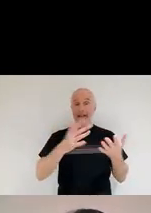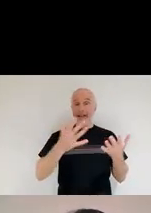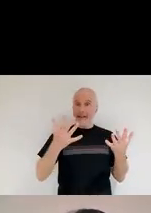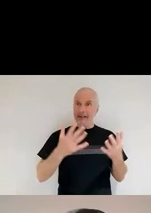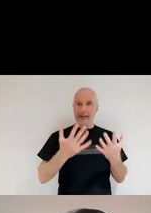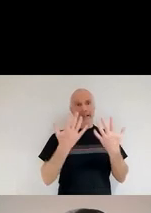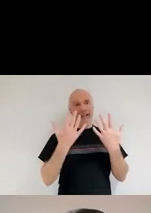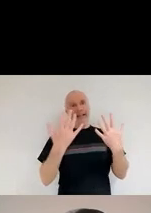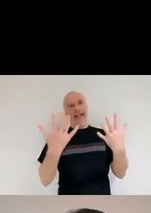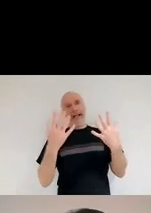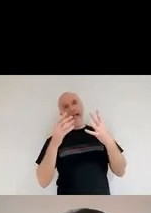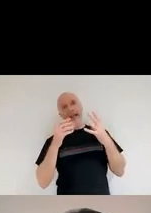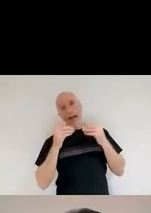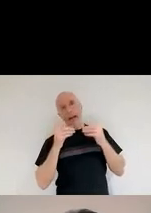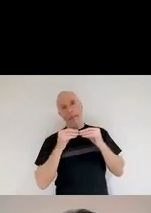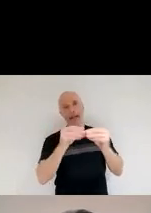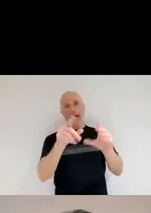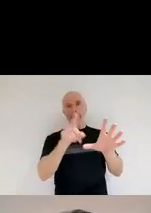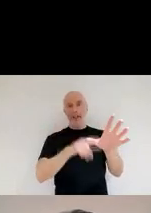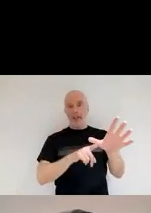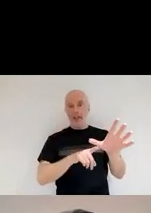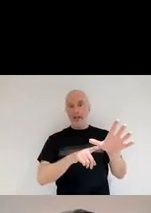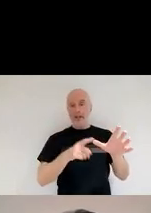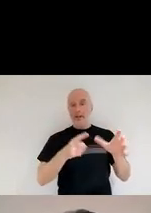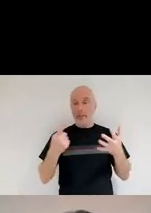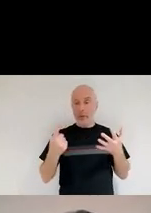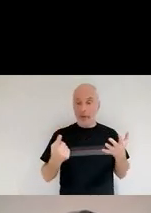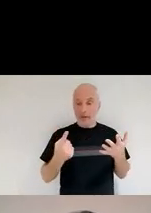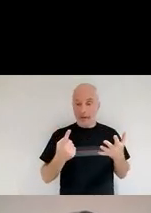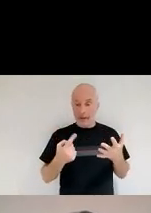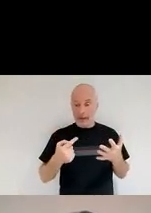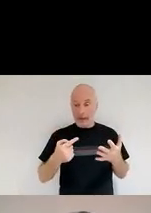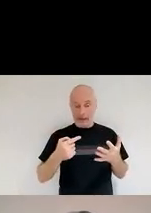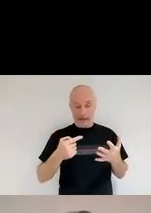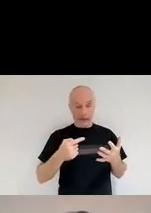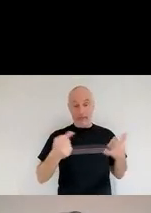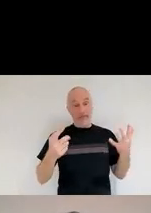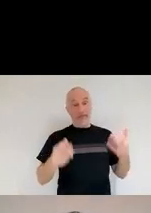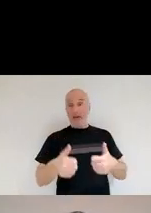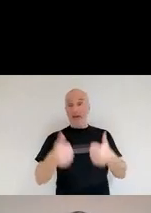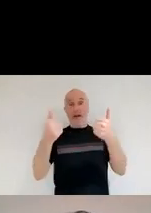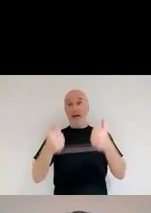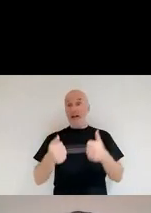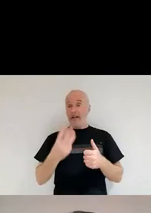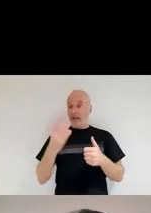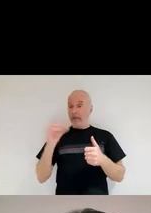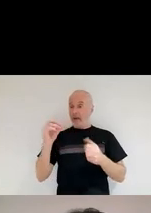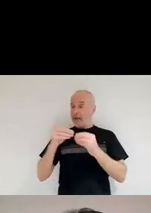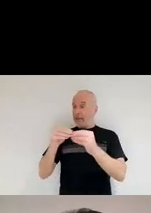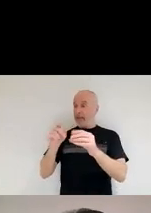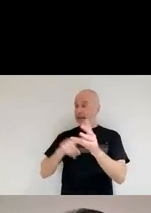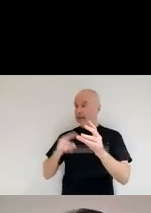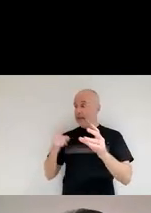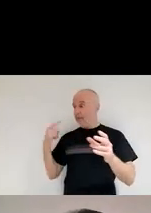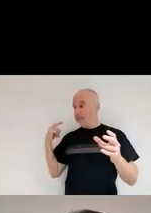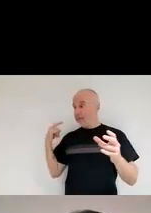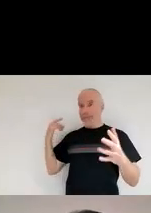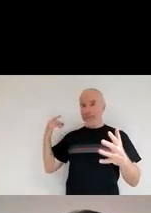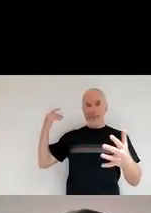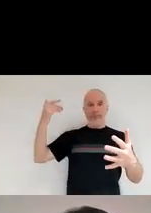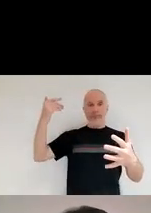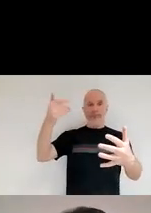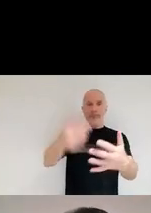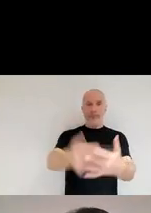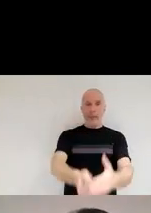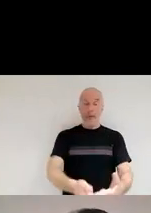universe is 13 billion years old. But if you're trying to see if there were already galaxies with lots of dust just